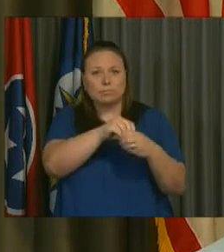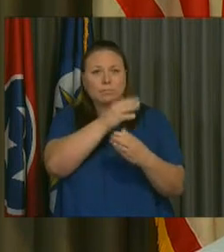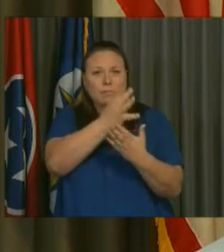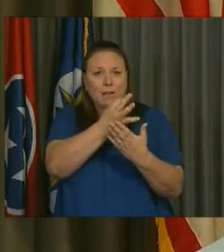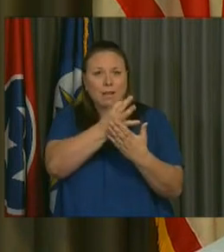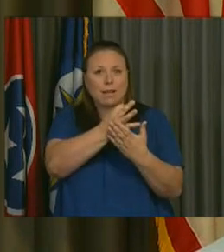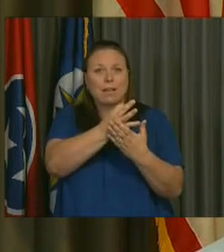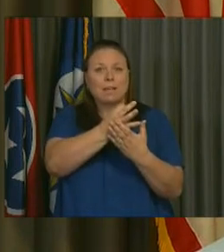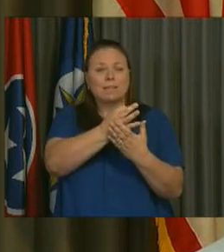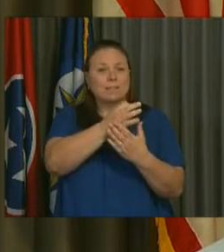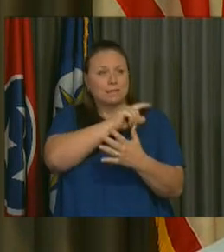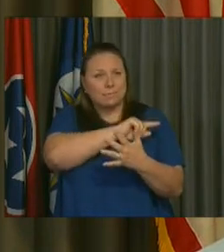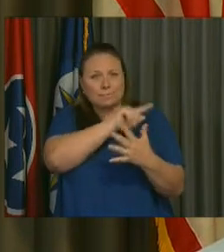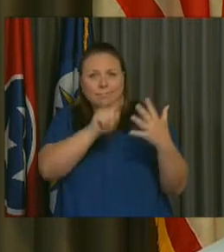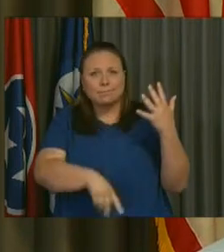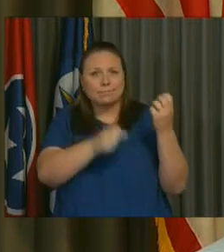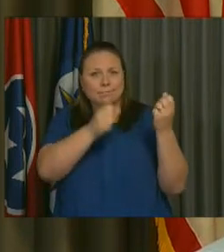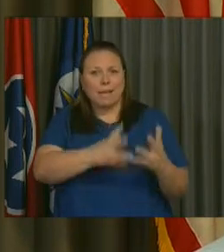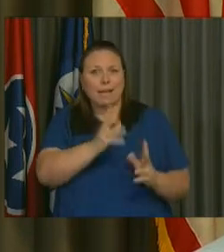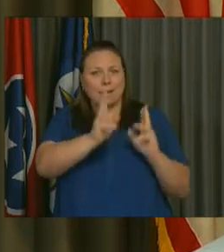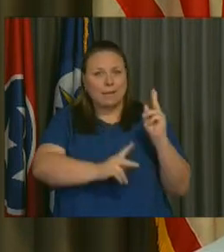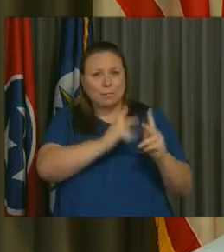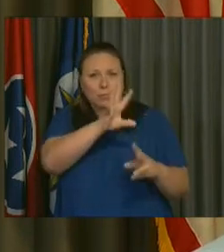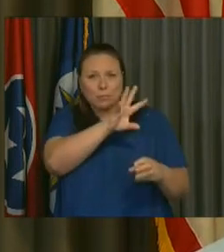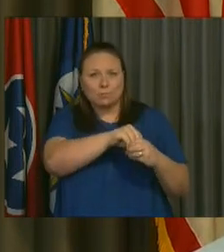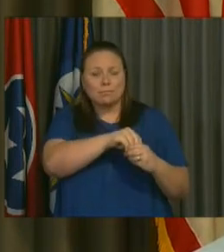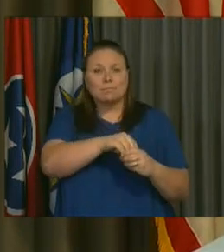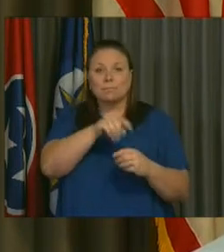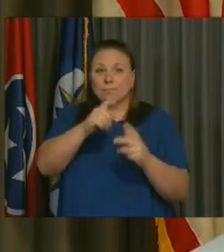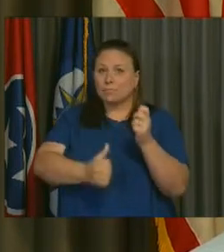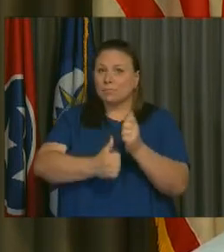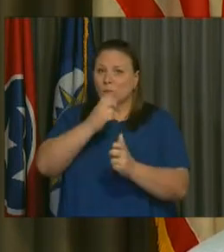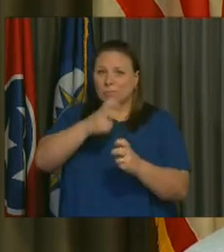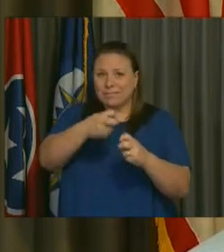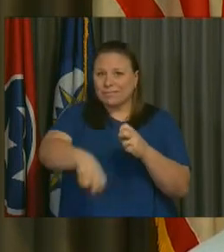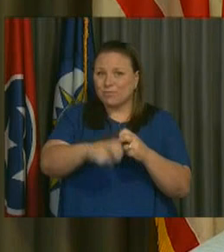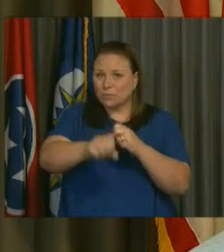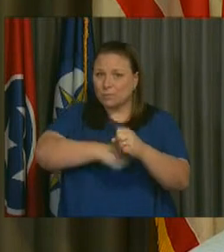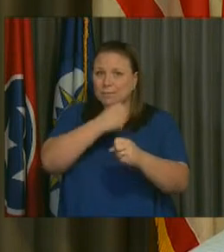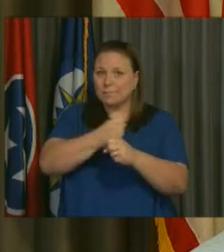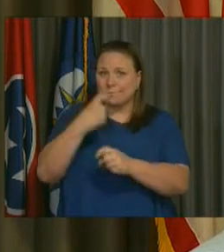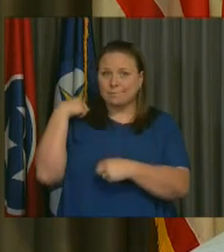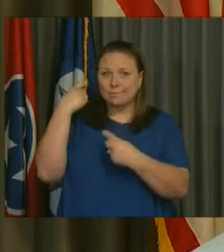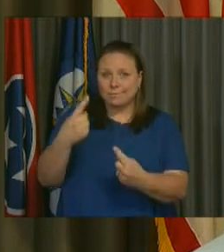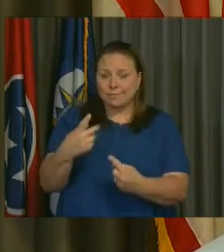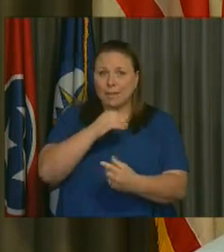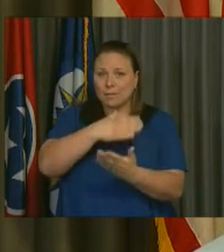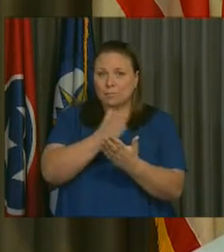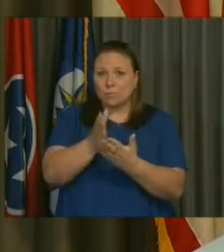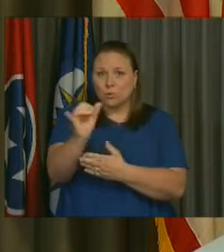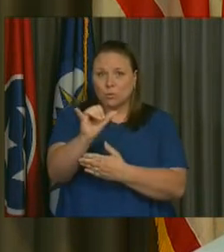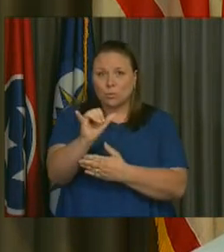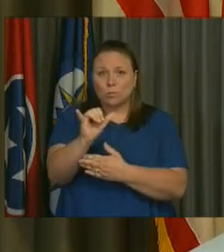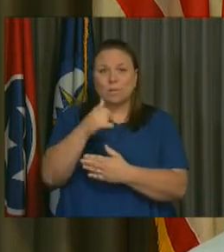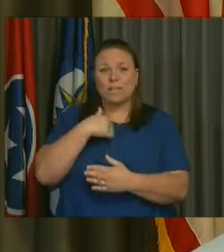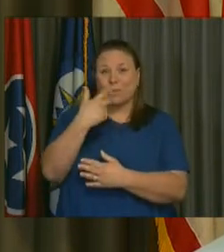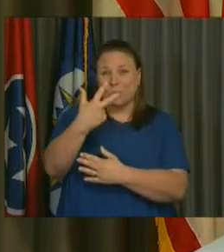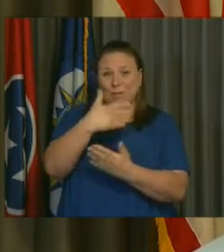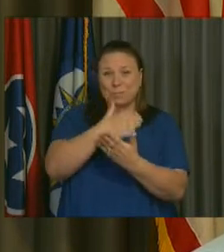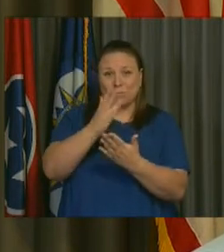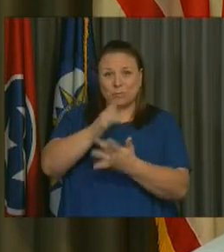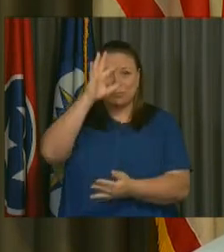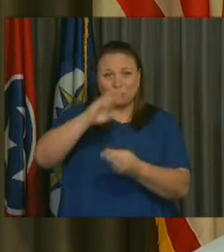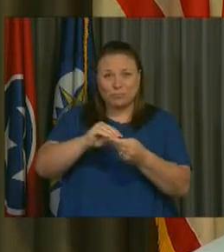Kim, Tom, Fred, Phil. This is the most difficult year and the most difficult budget. It's about three budgets in one,